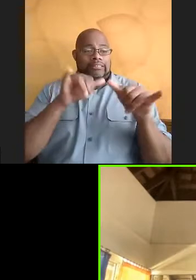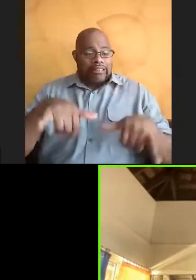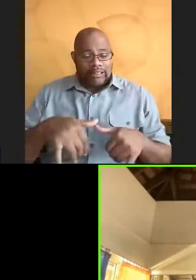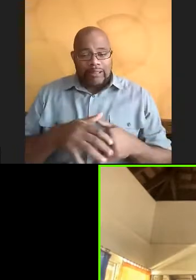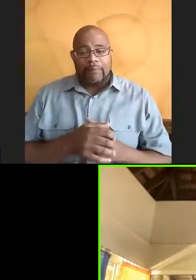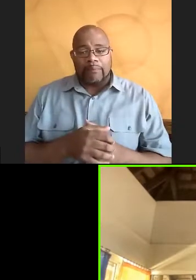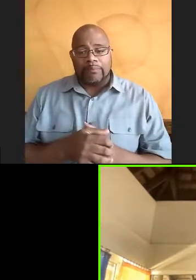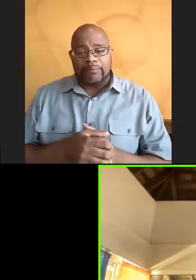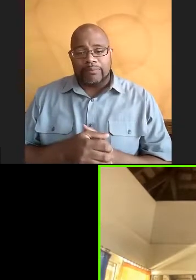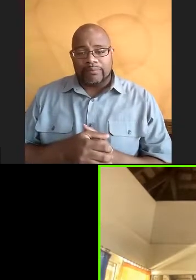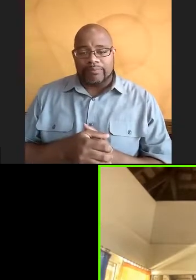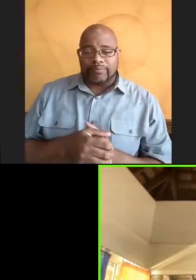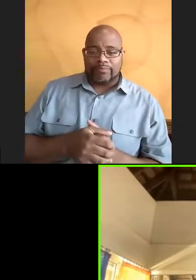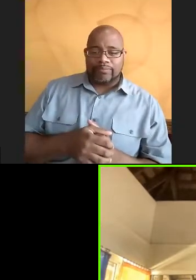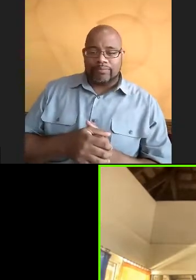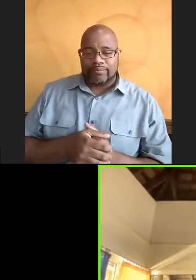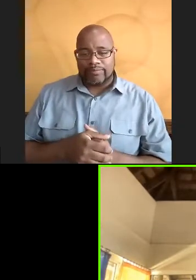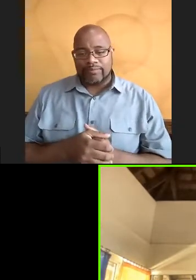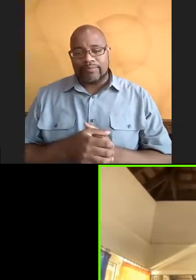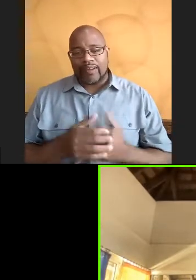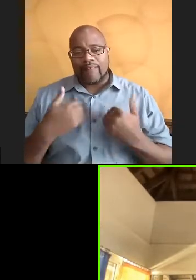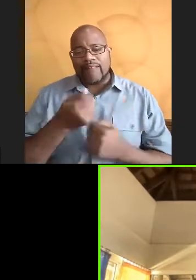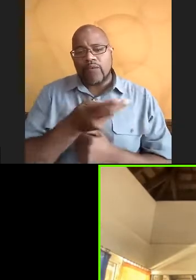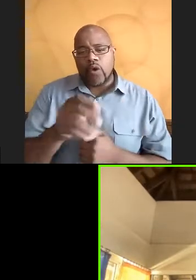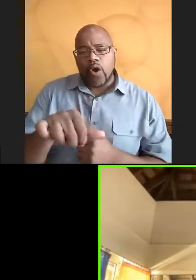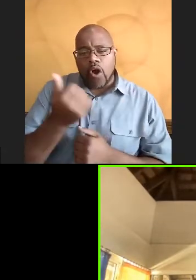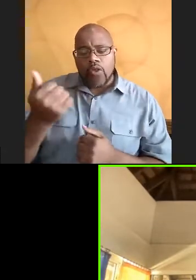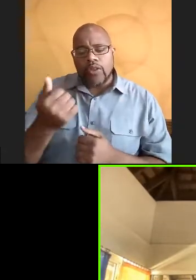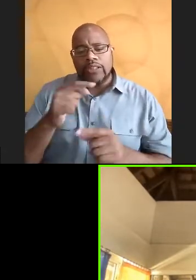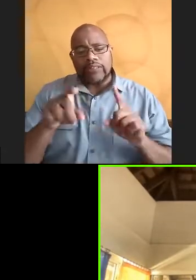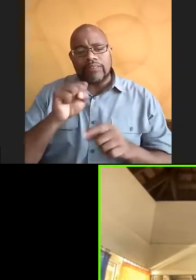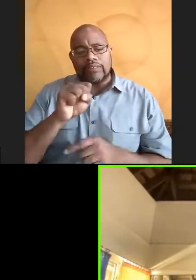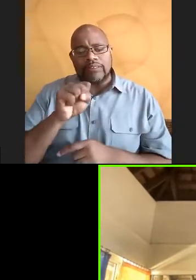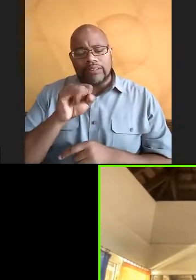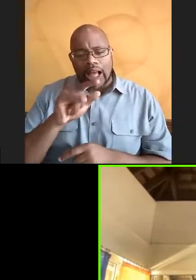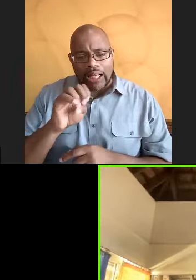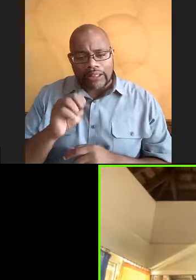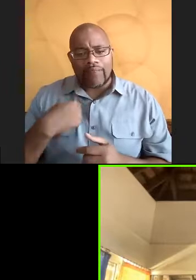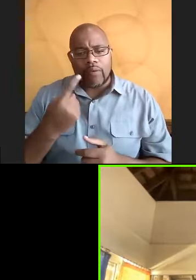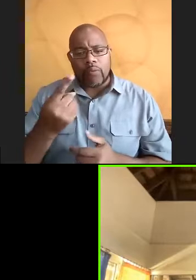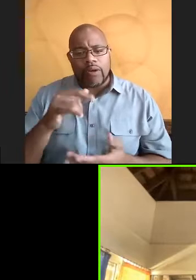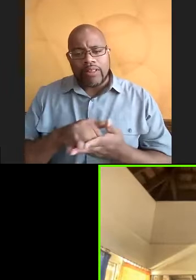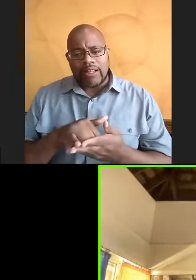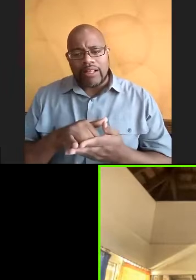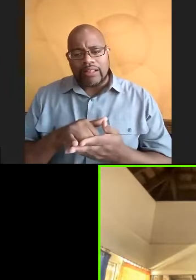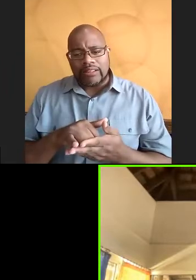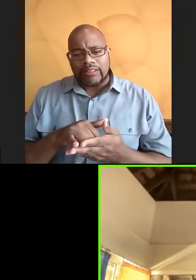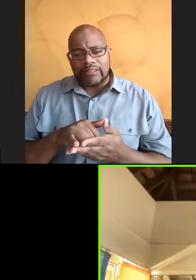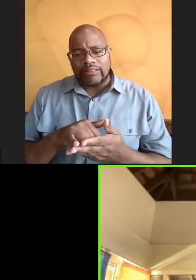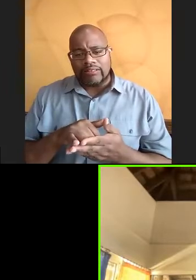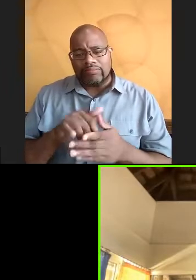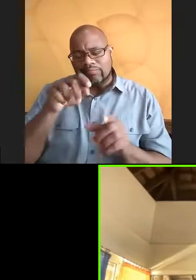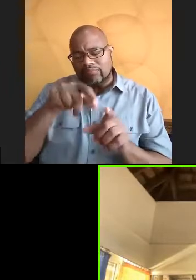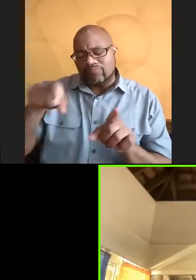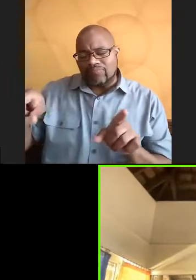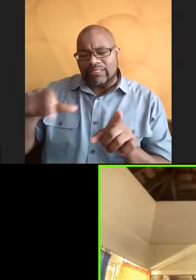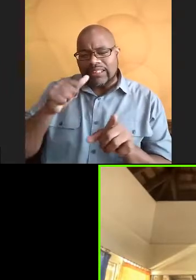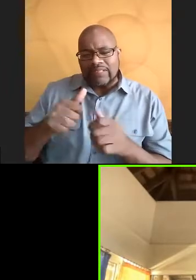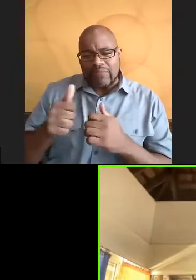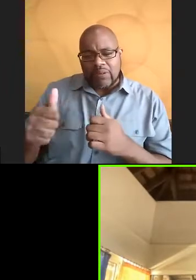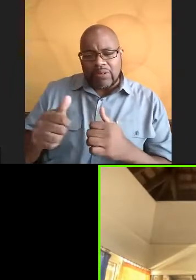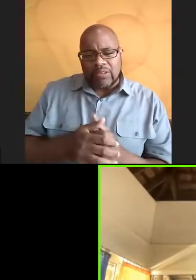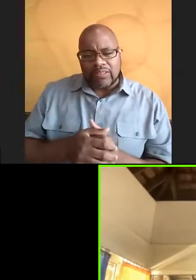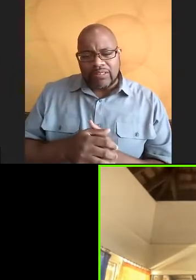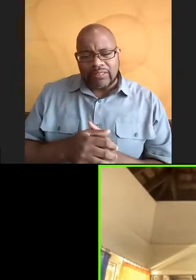Marea. We have a couple other sites. We have one that's a really big sand flat. So it's not really, about five